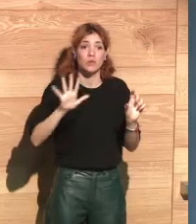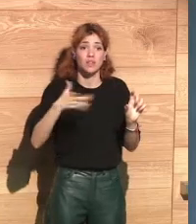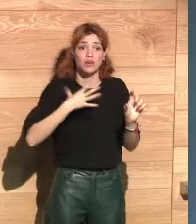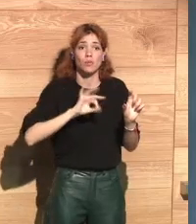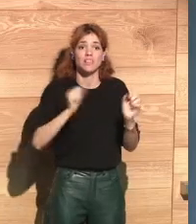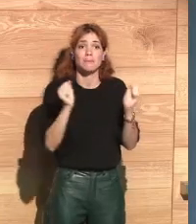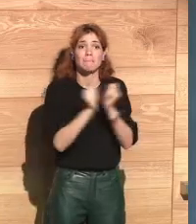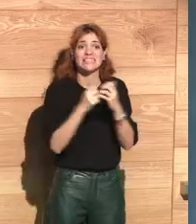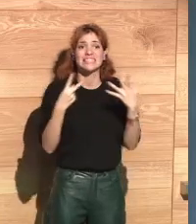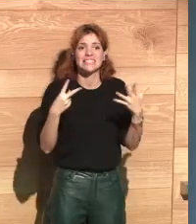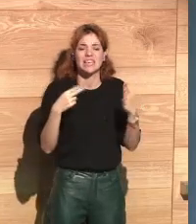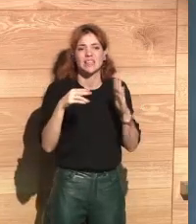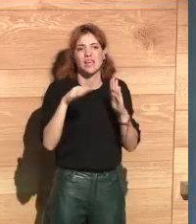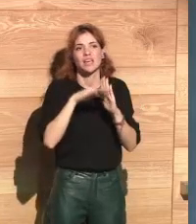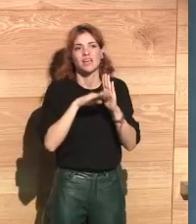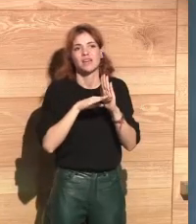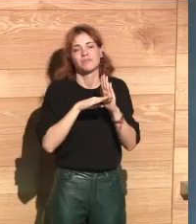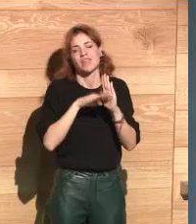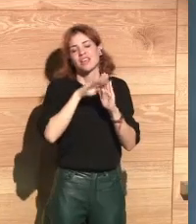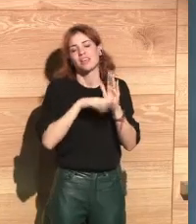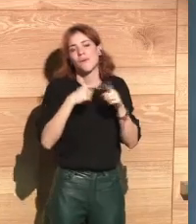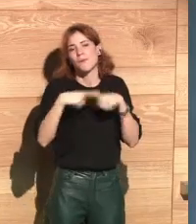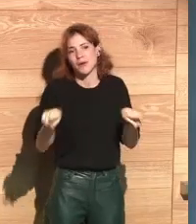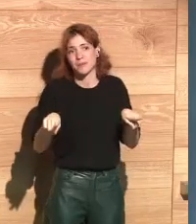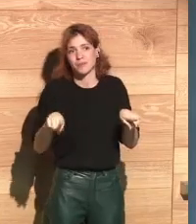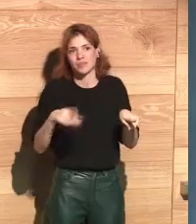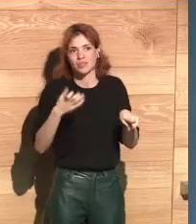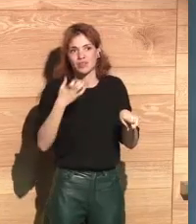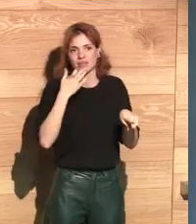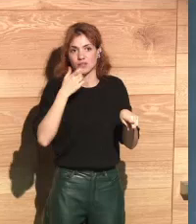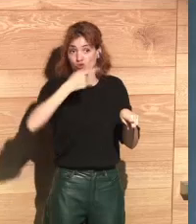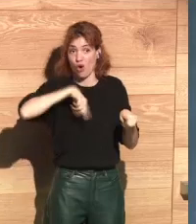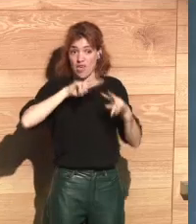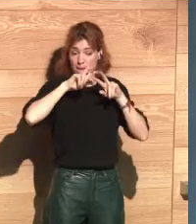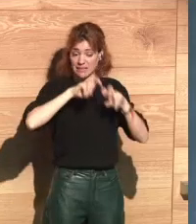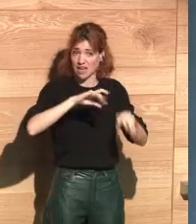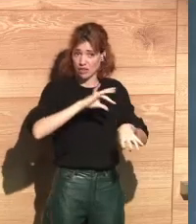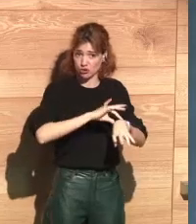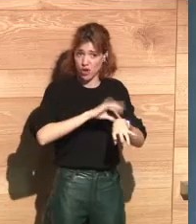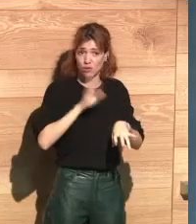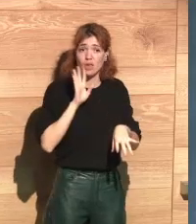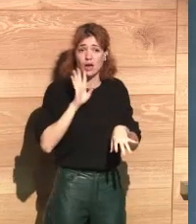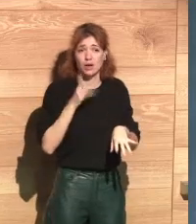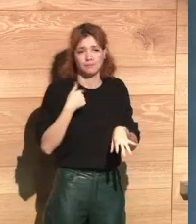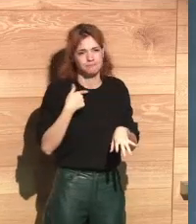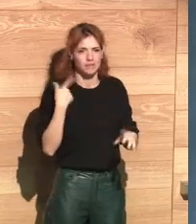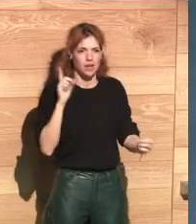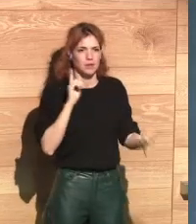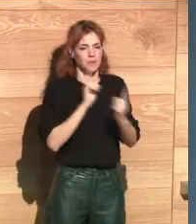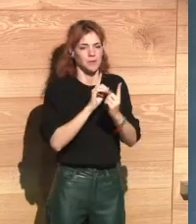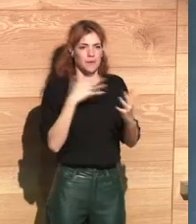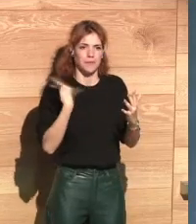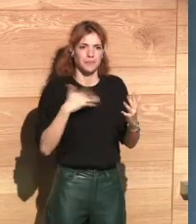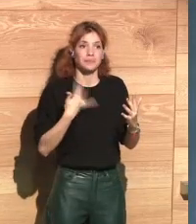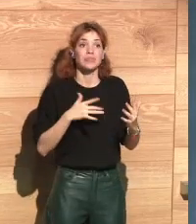points in which we can have 27 different criteria, and I have to face them when dealing with my